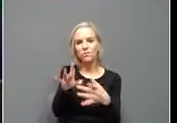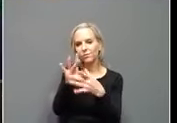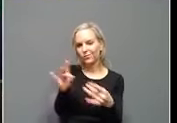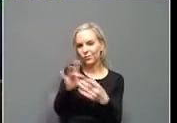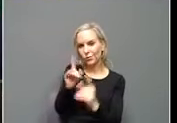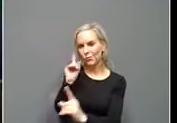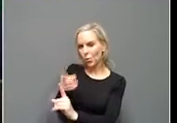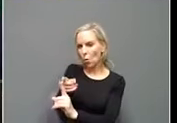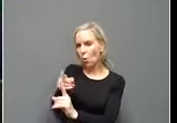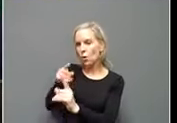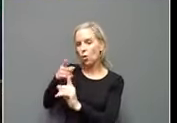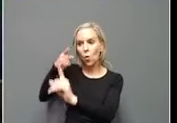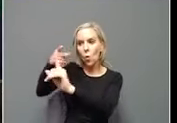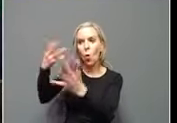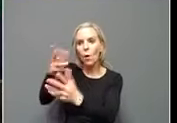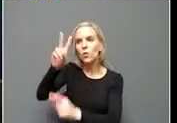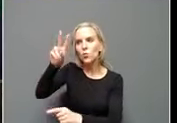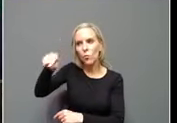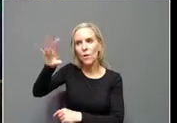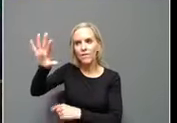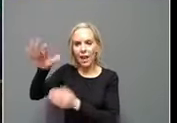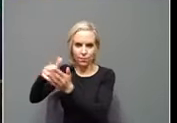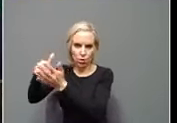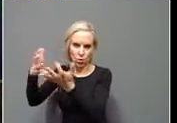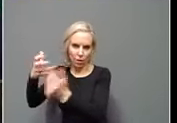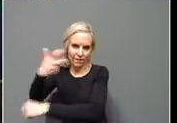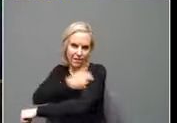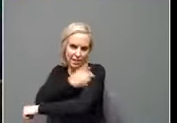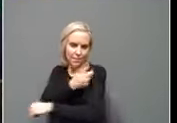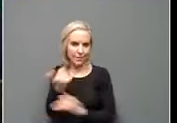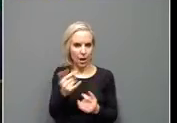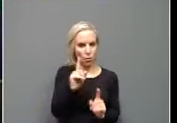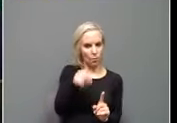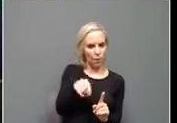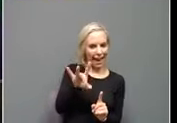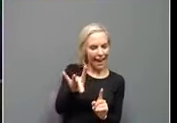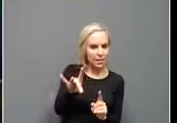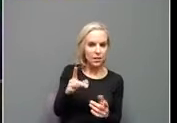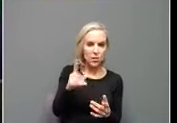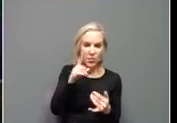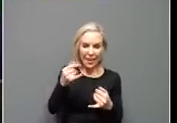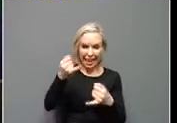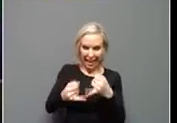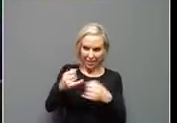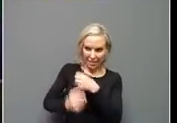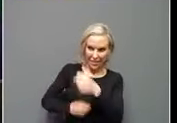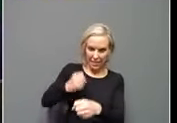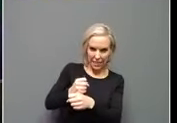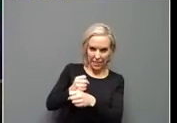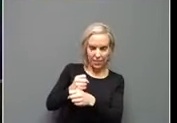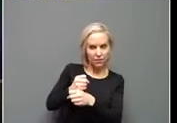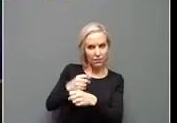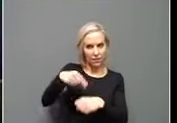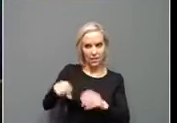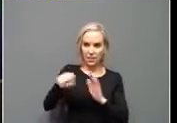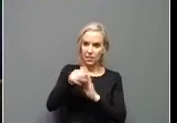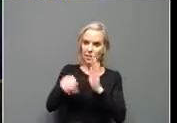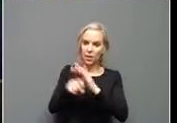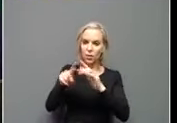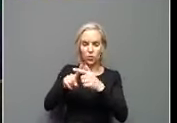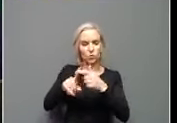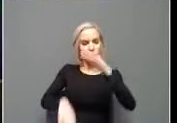.5 million, vaccinated. Do you think it could be the end of the year or into next year before we as a state would reach that mark?